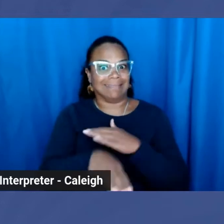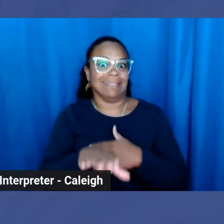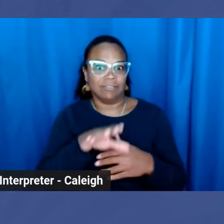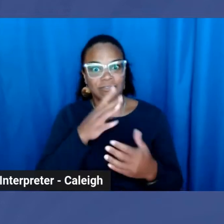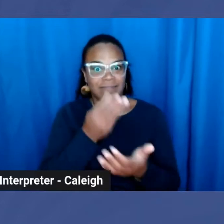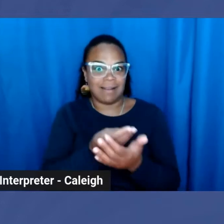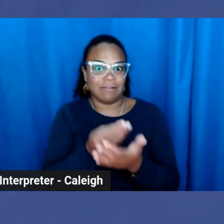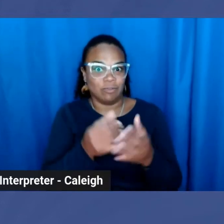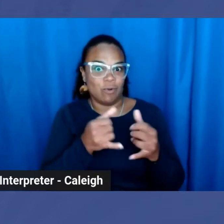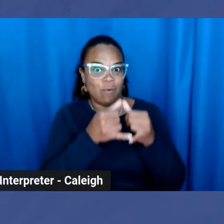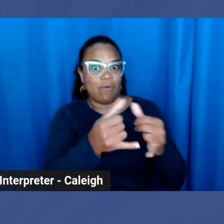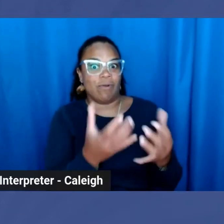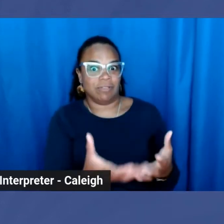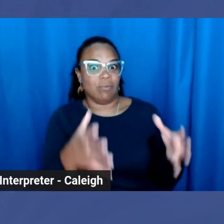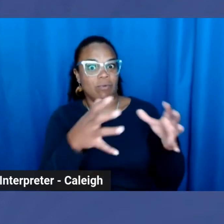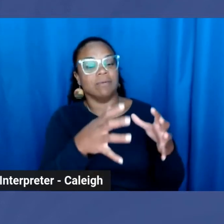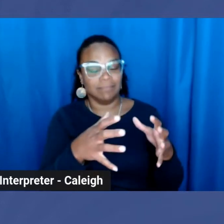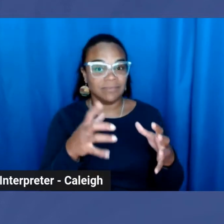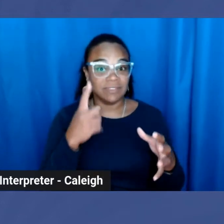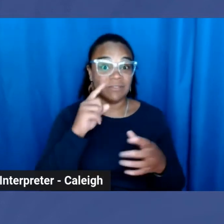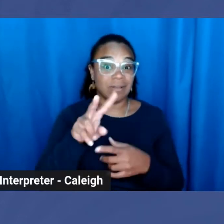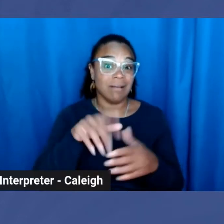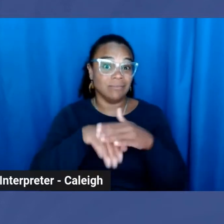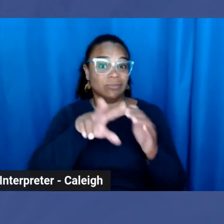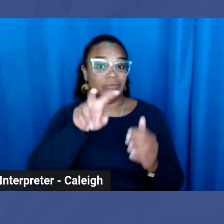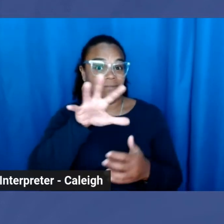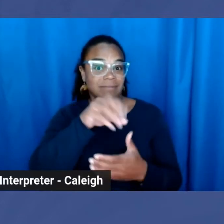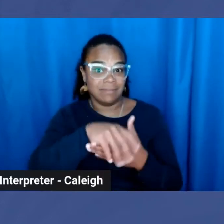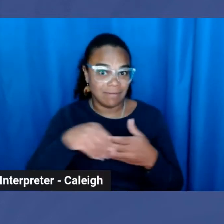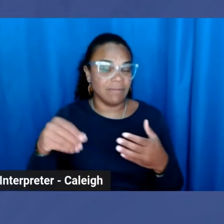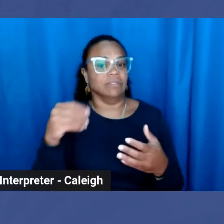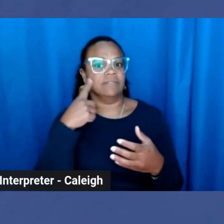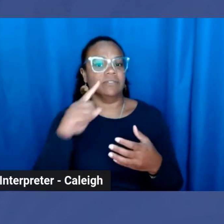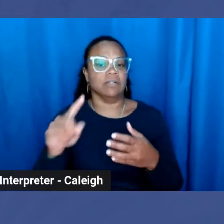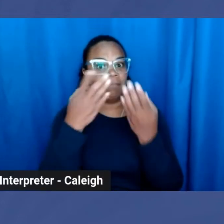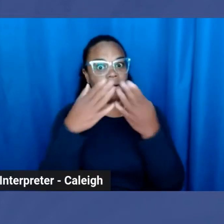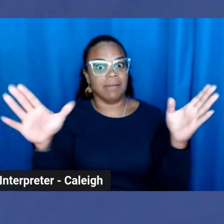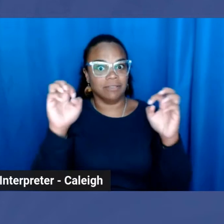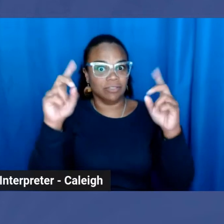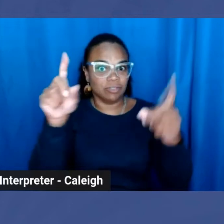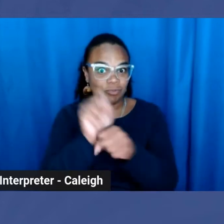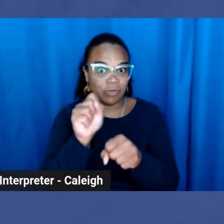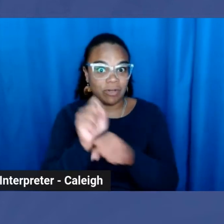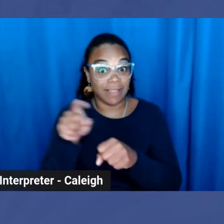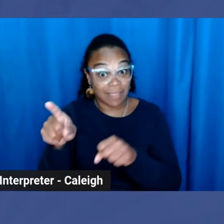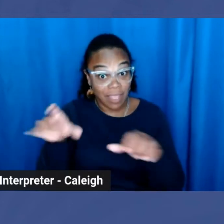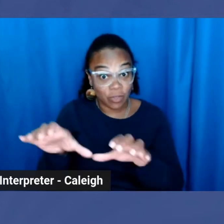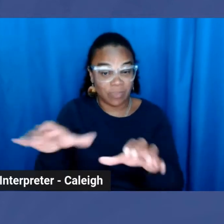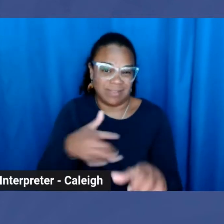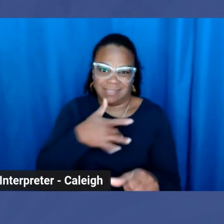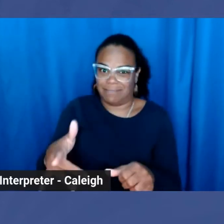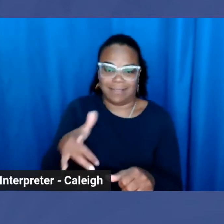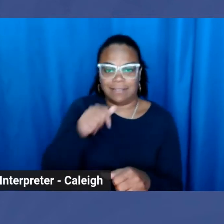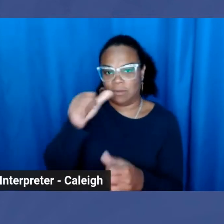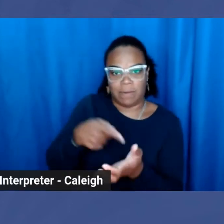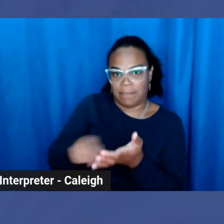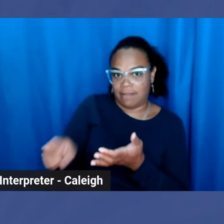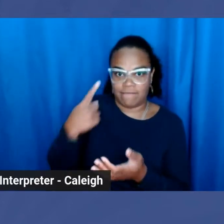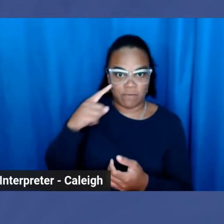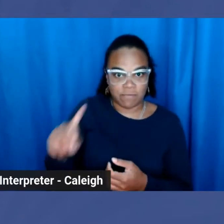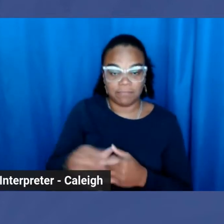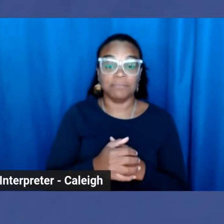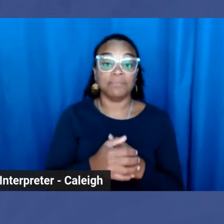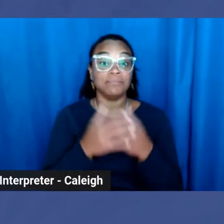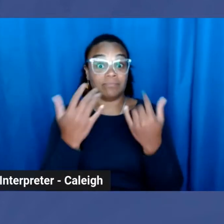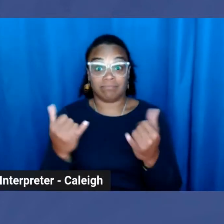$250 for public education work that they conduct which is otherwise unpaid. To date, the